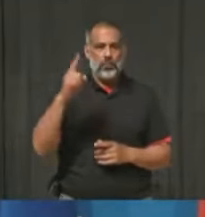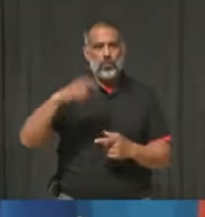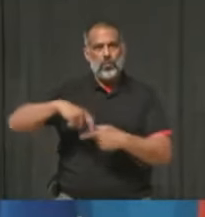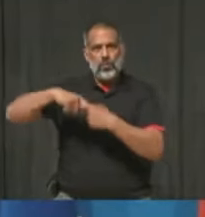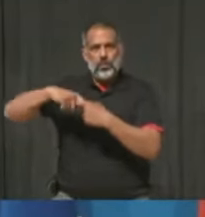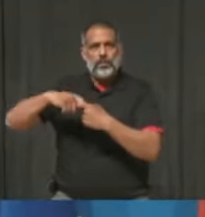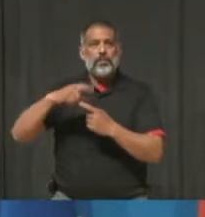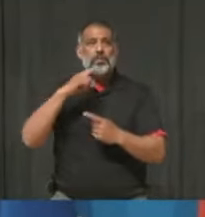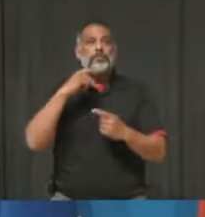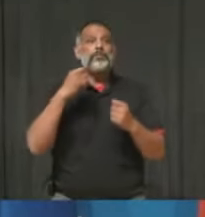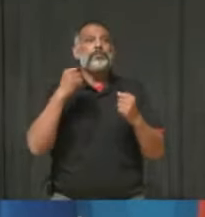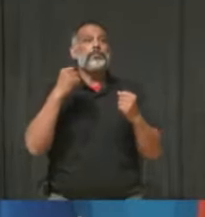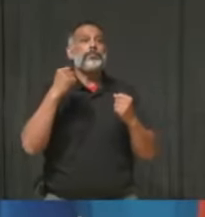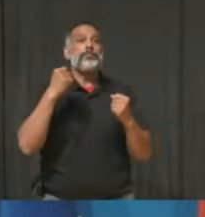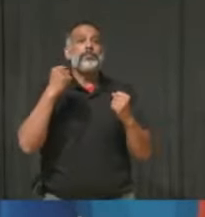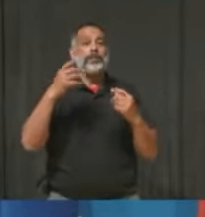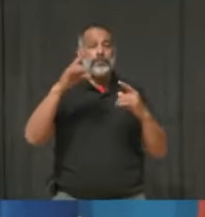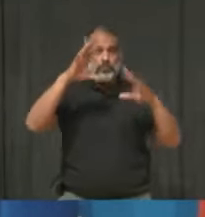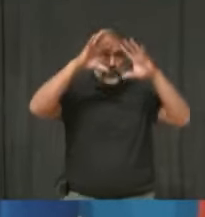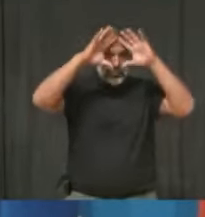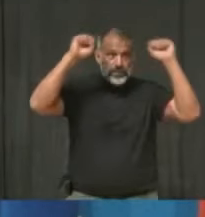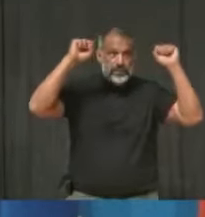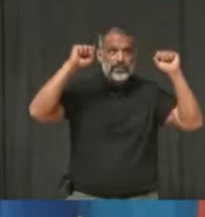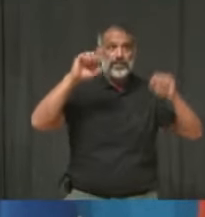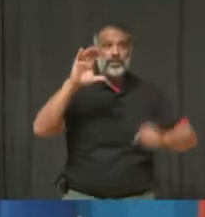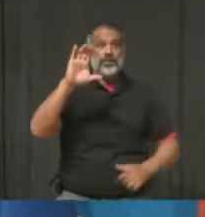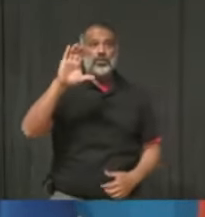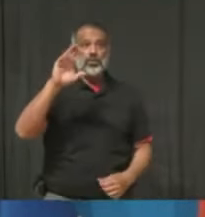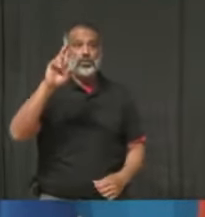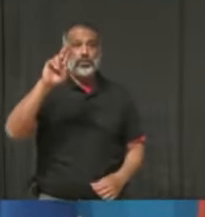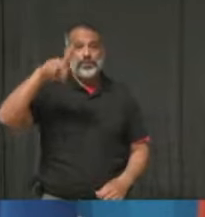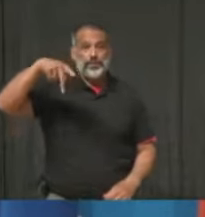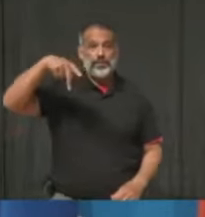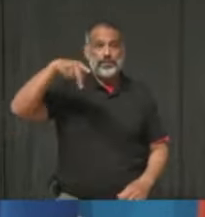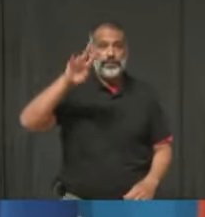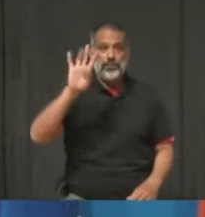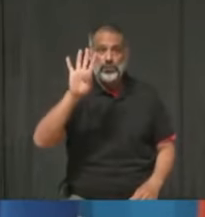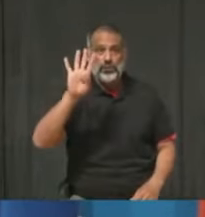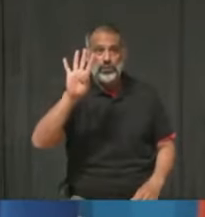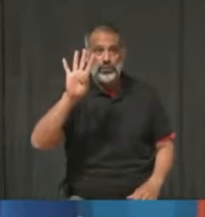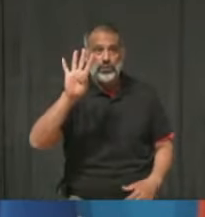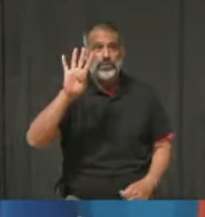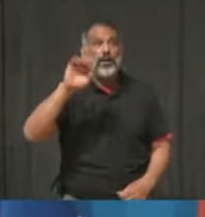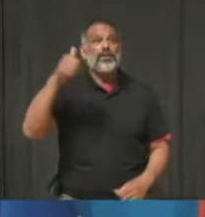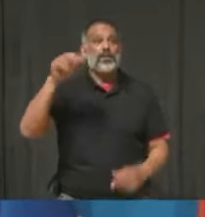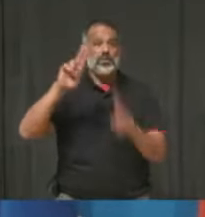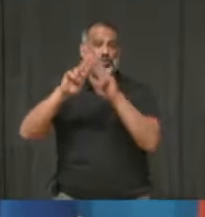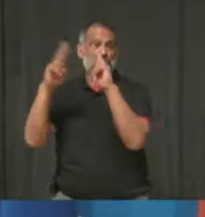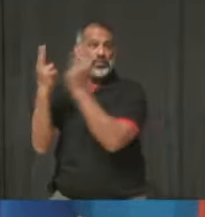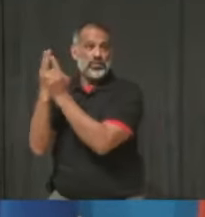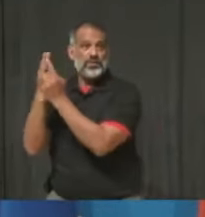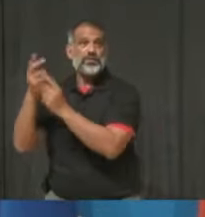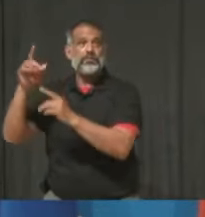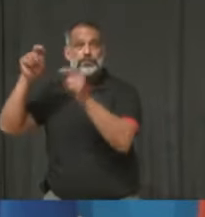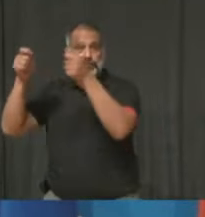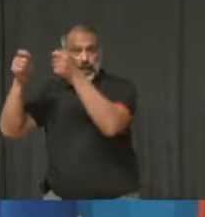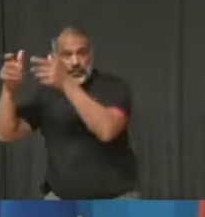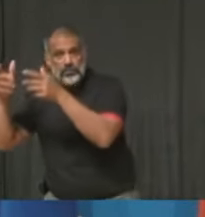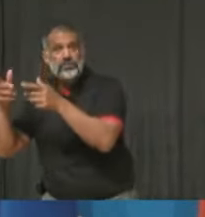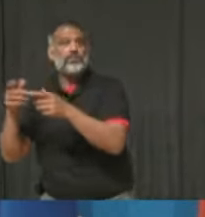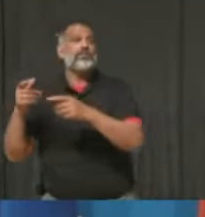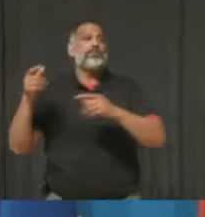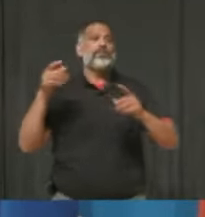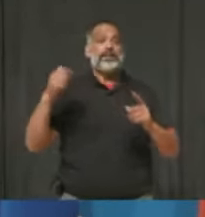President of Cup W, as well as some postal workers and management who have told me that the workers at the Canada Post